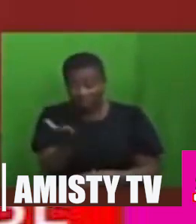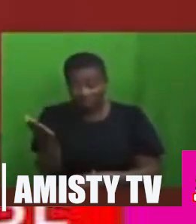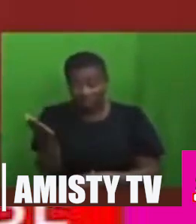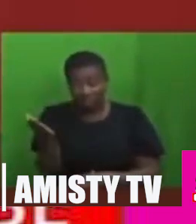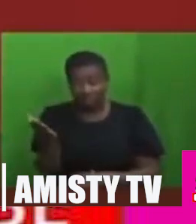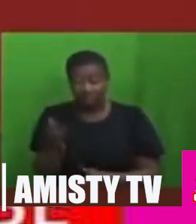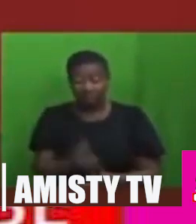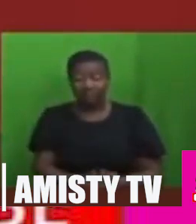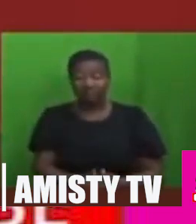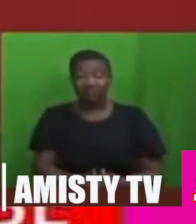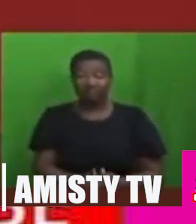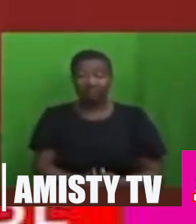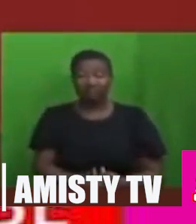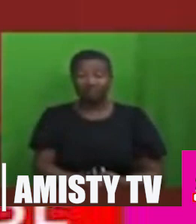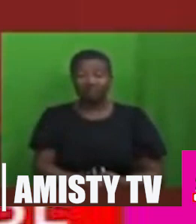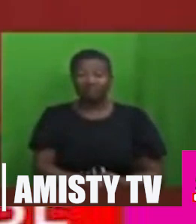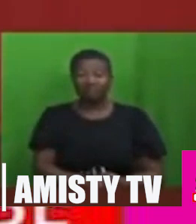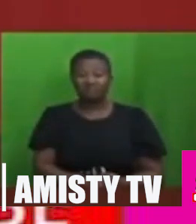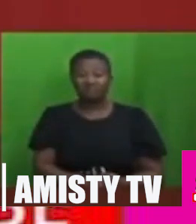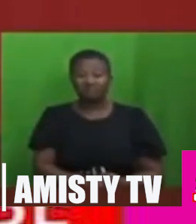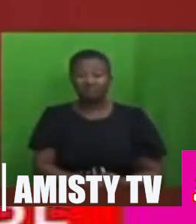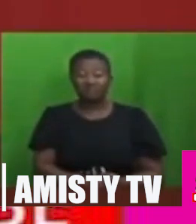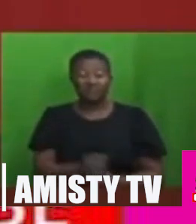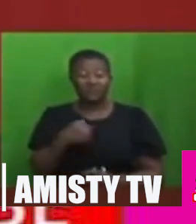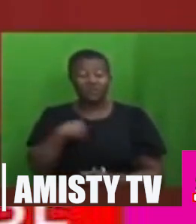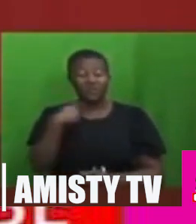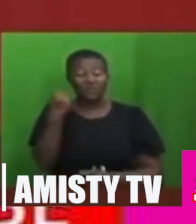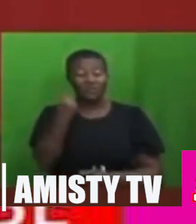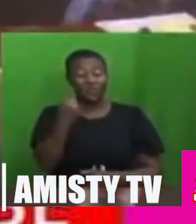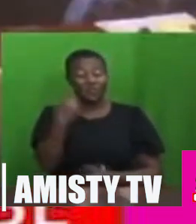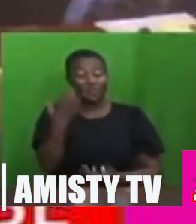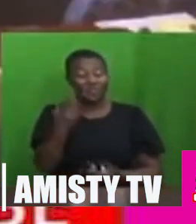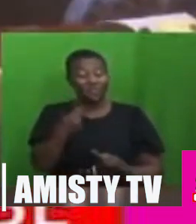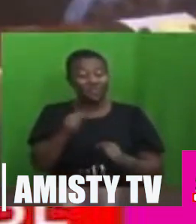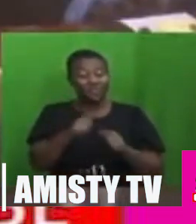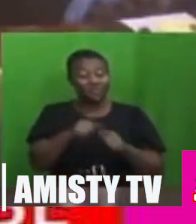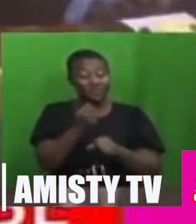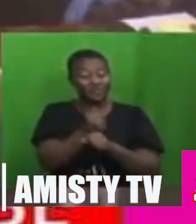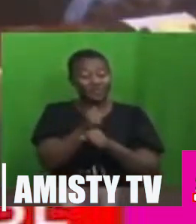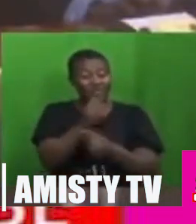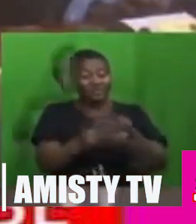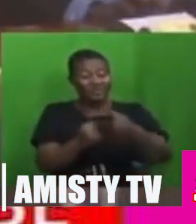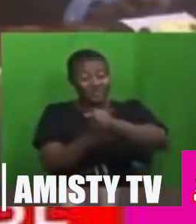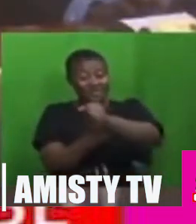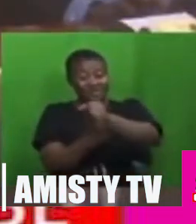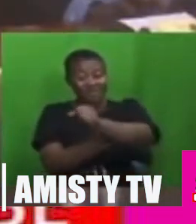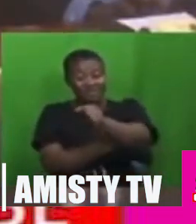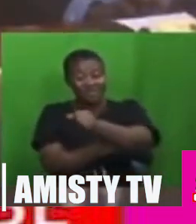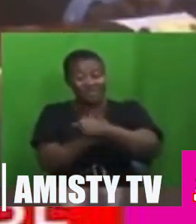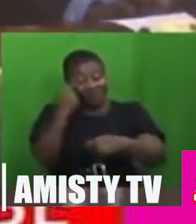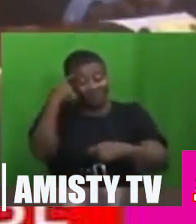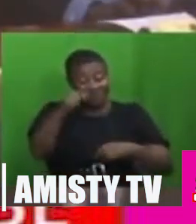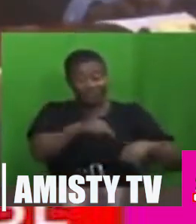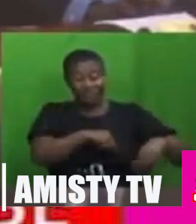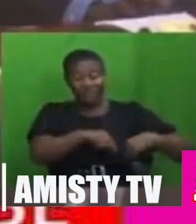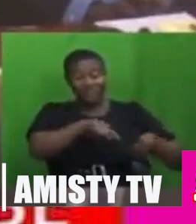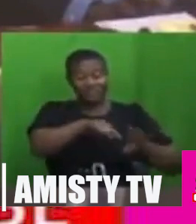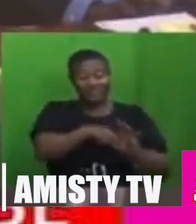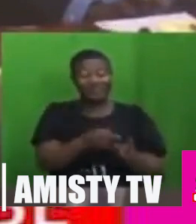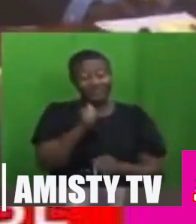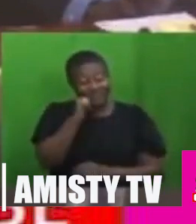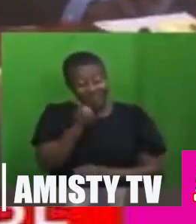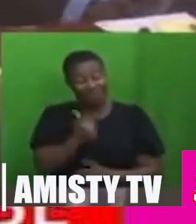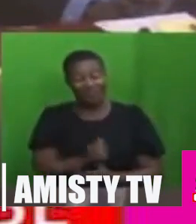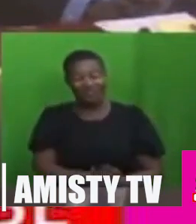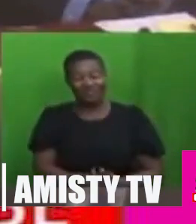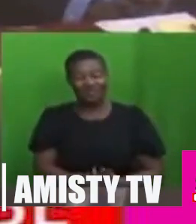Mr. Speaker, I'm only laying foundation. I'm only laying the foundation for the debate to start tomorrow. Mr. Speaker,